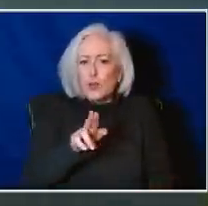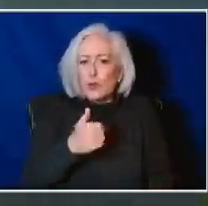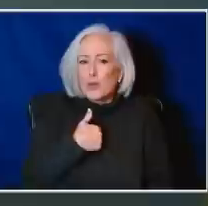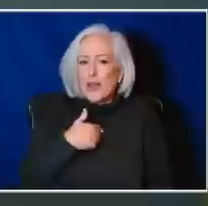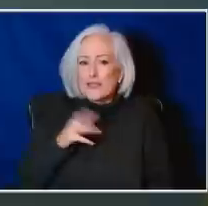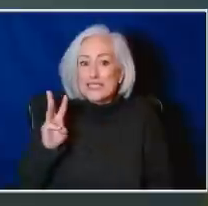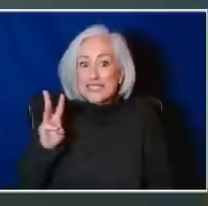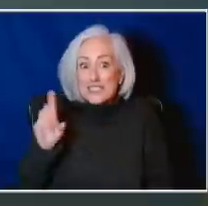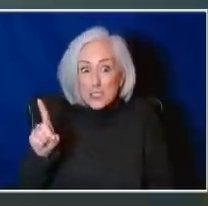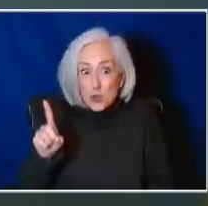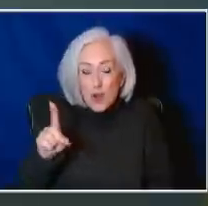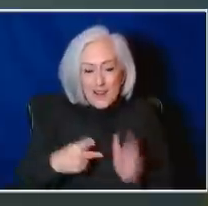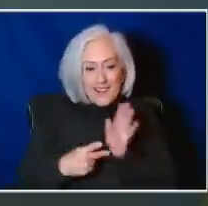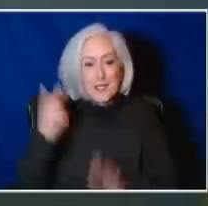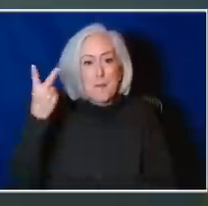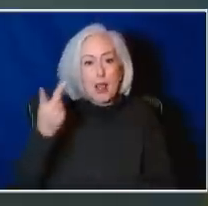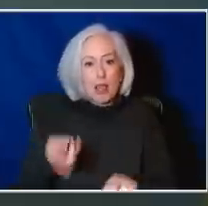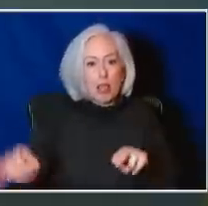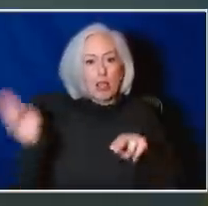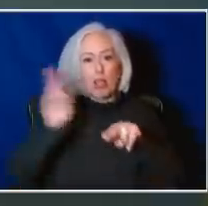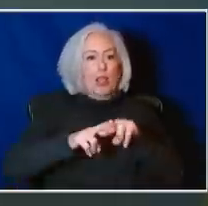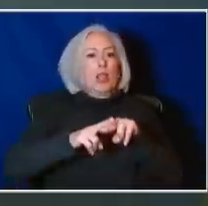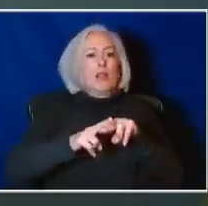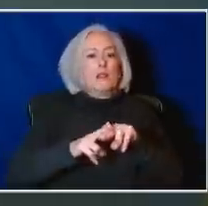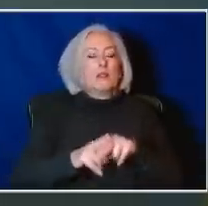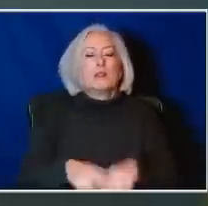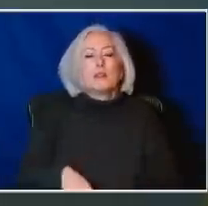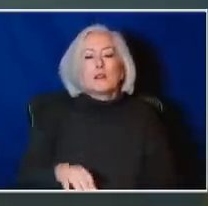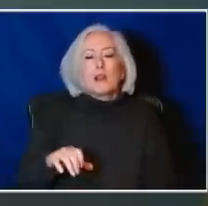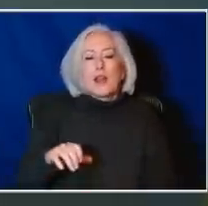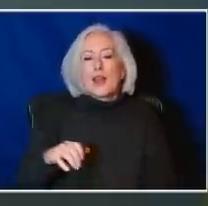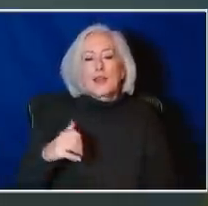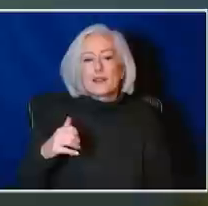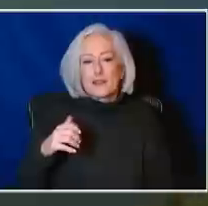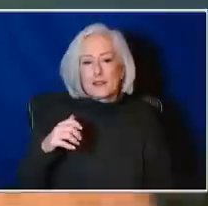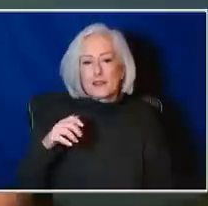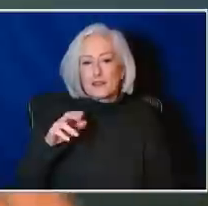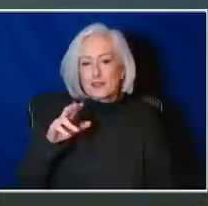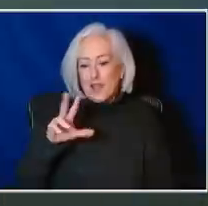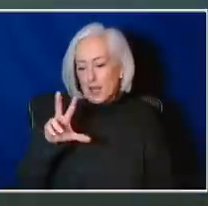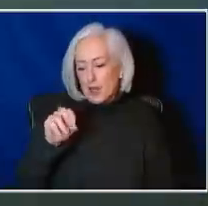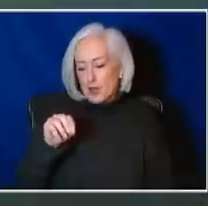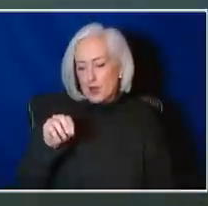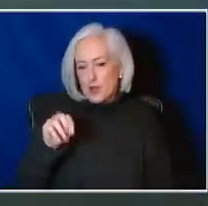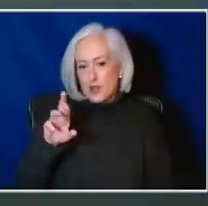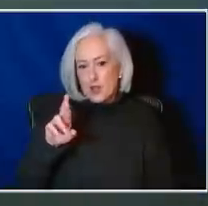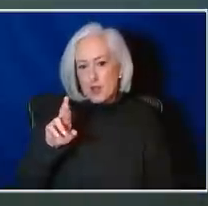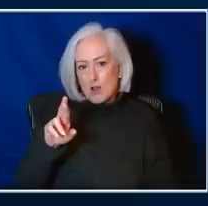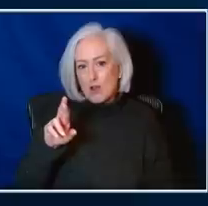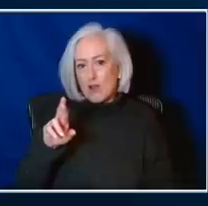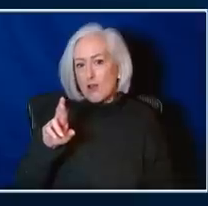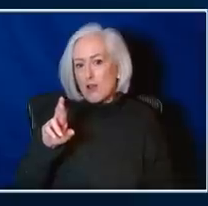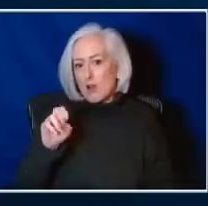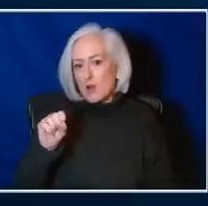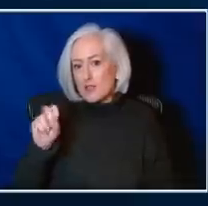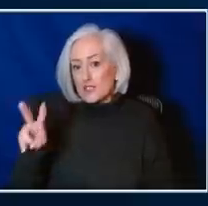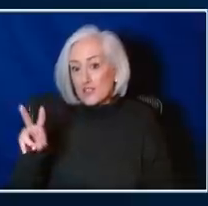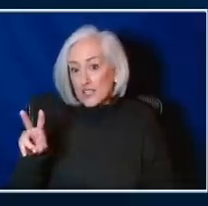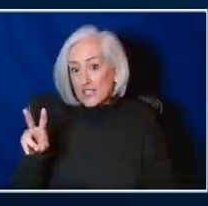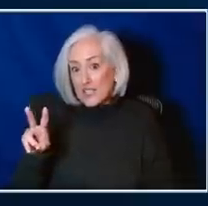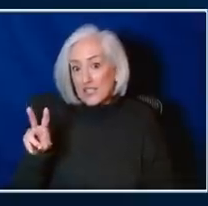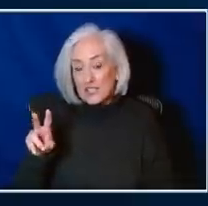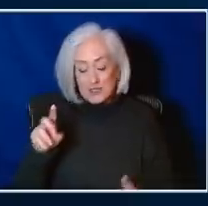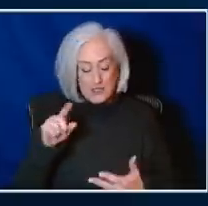So we're higher than we ever are with influenza. You had the other influenza patients, that's another 30 influenza patients. You had RSV. We easily, in those three